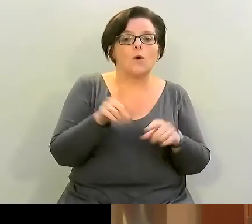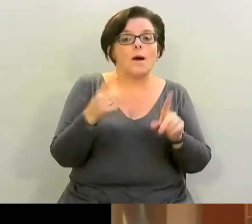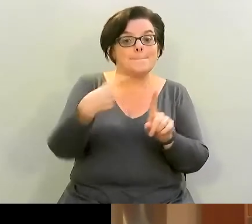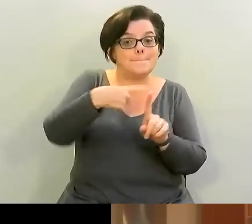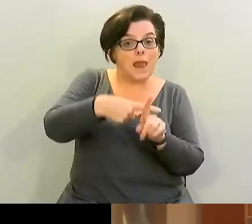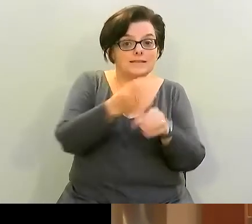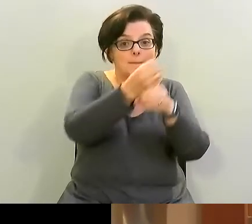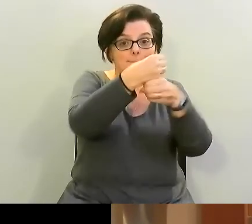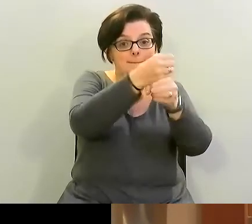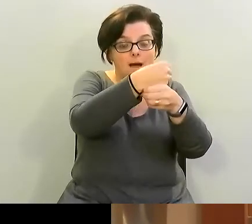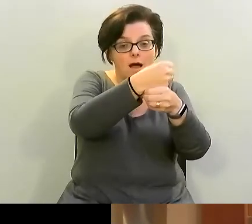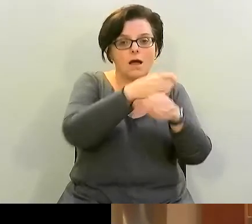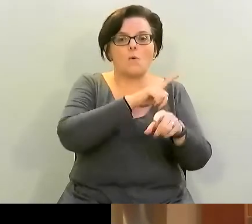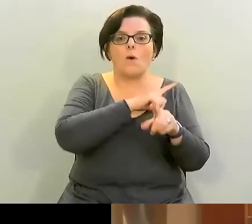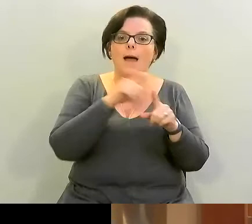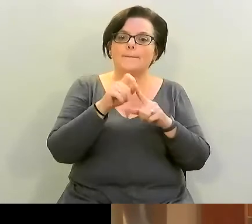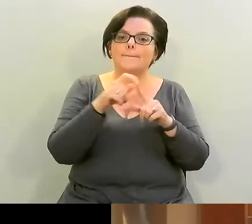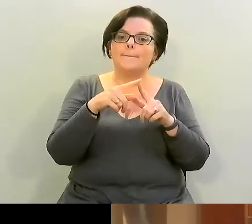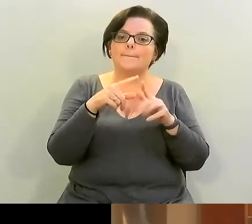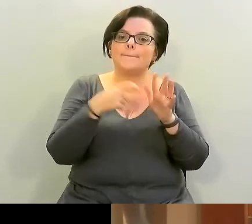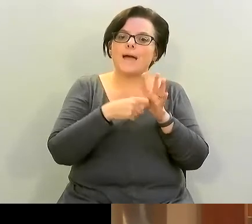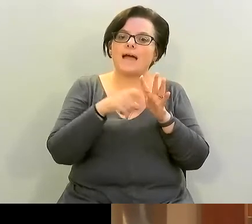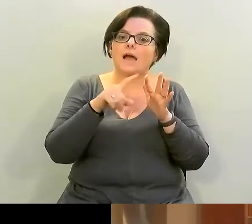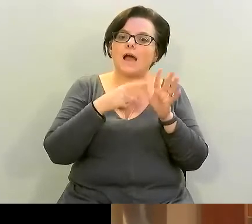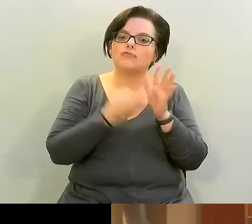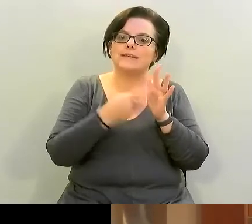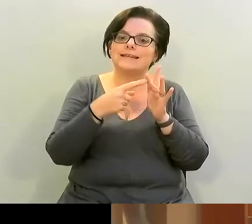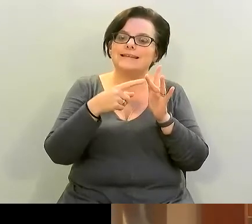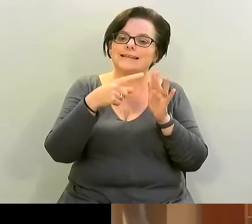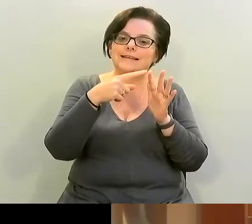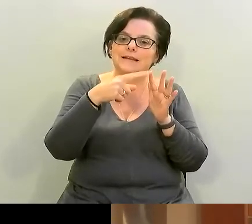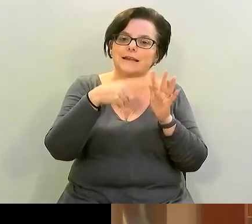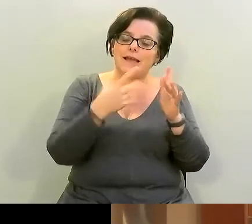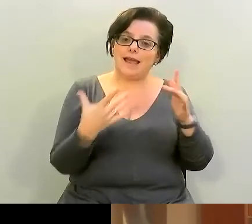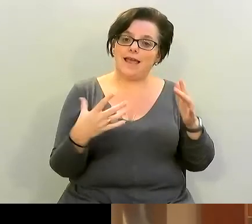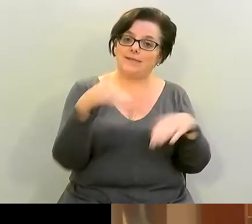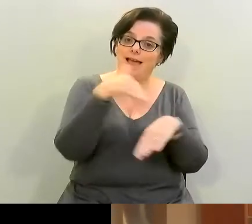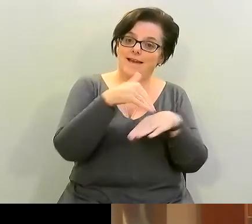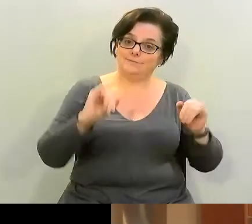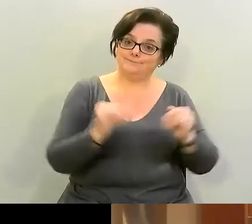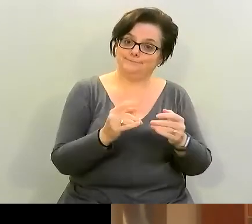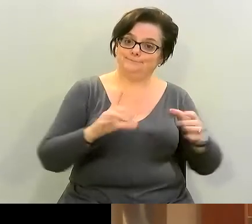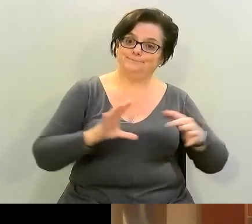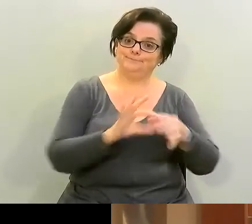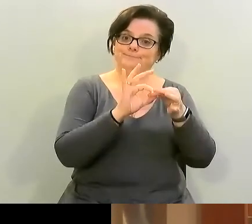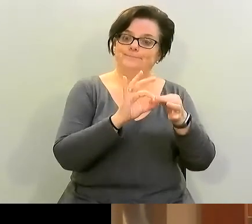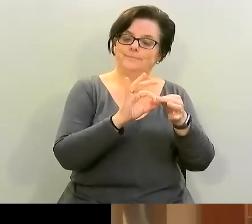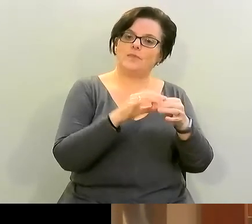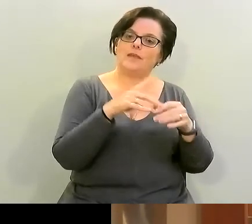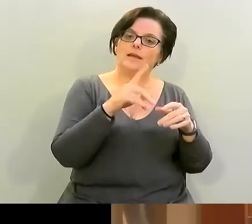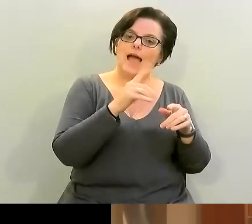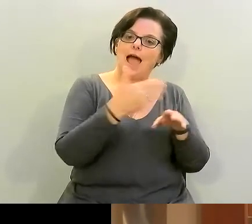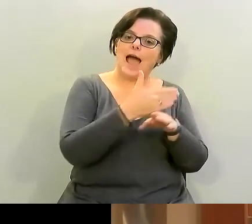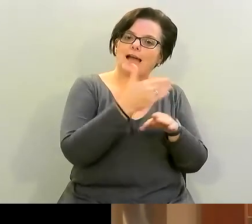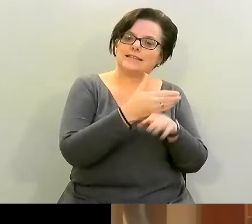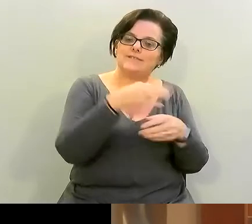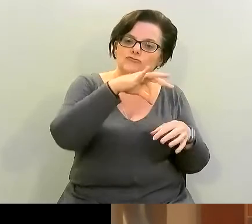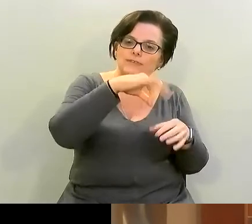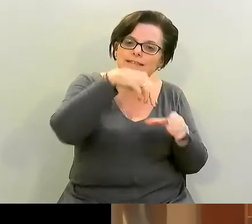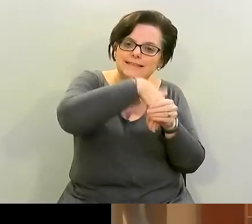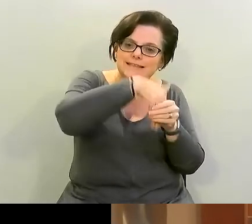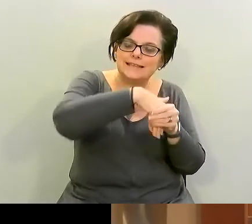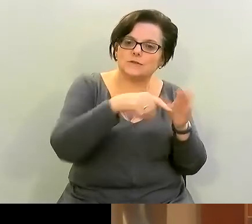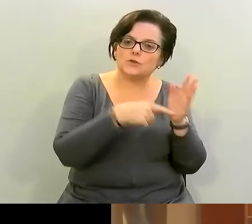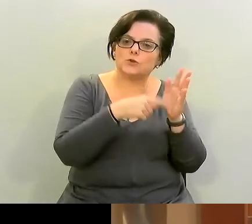peperine and black pepper activates the curcumin which is the active ingredient in turmeric which is this bright yellow